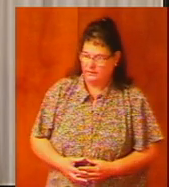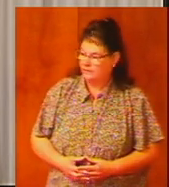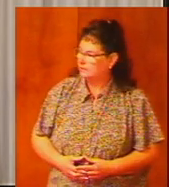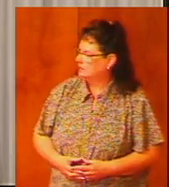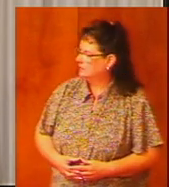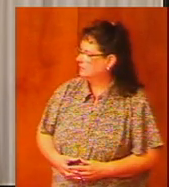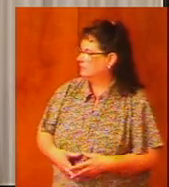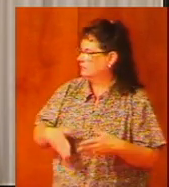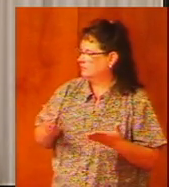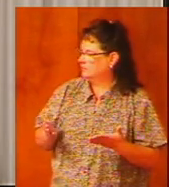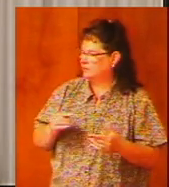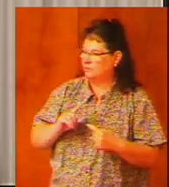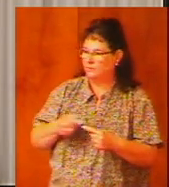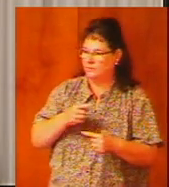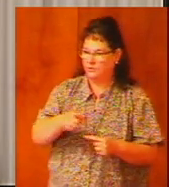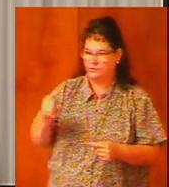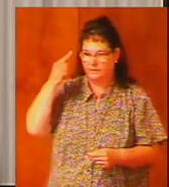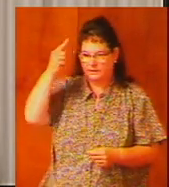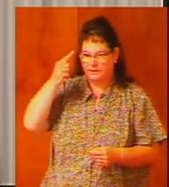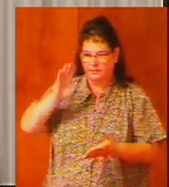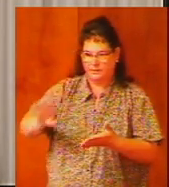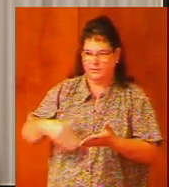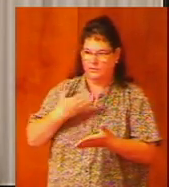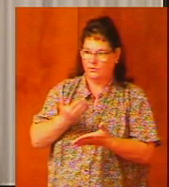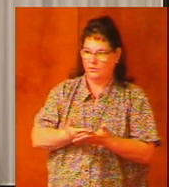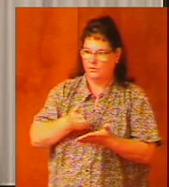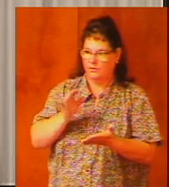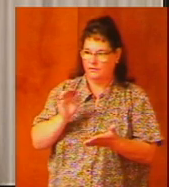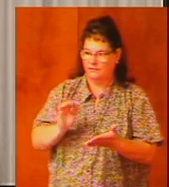well as you think about all of this